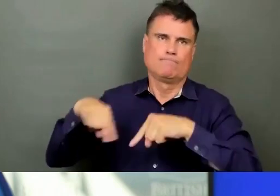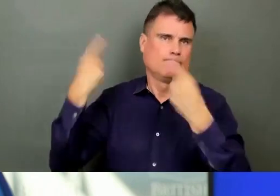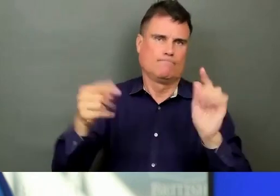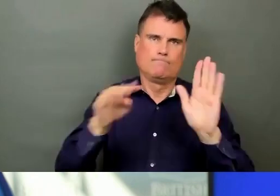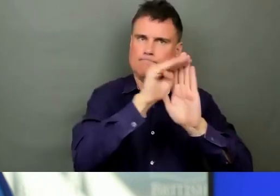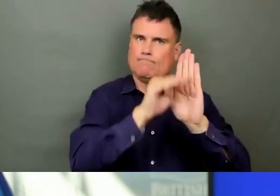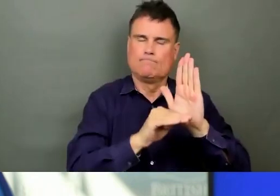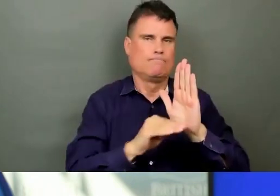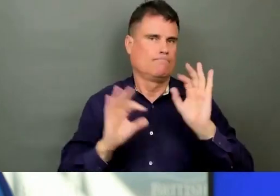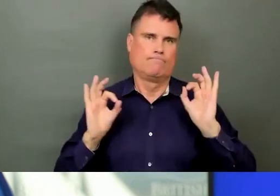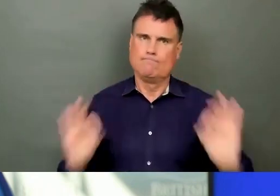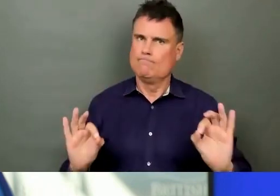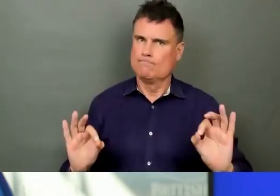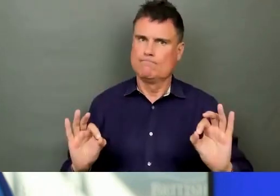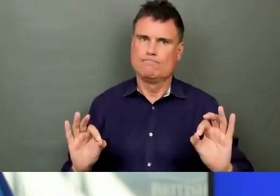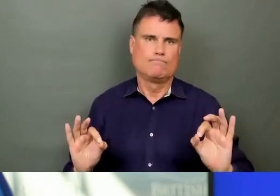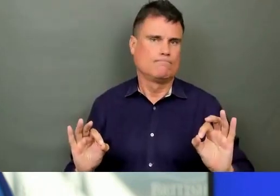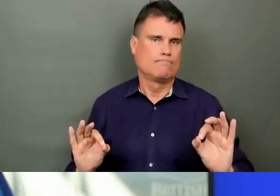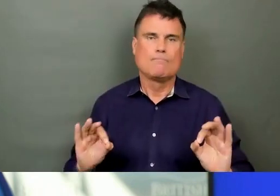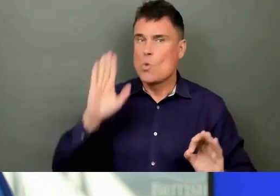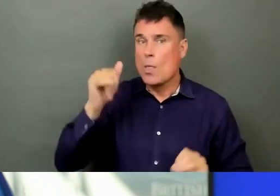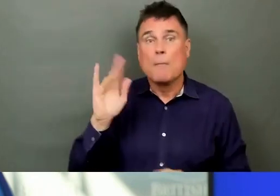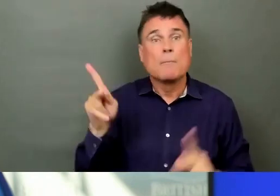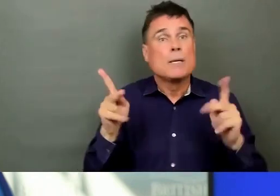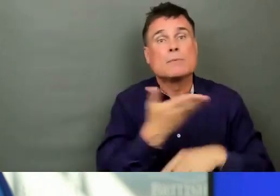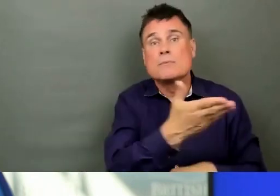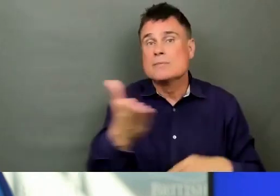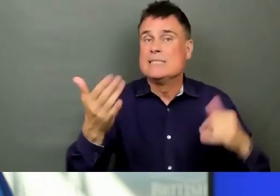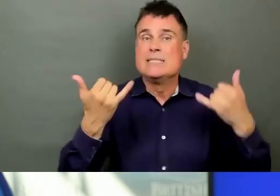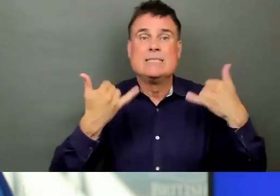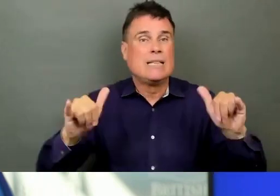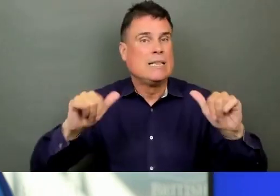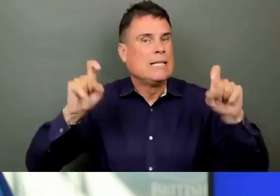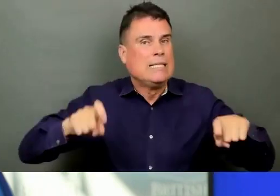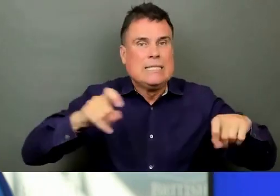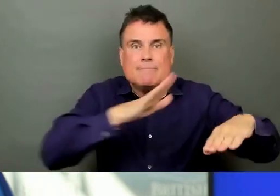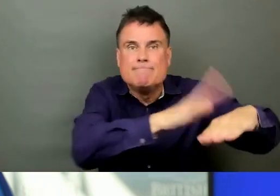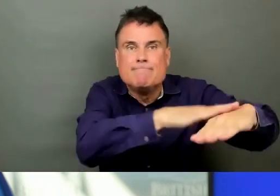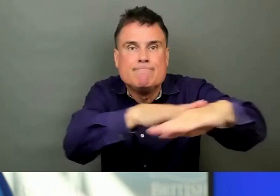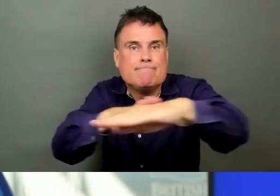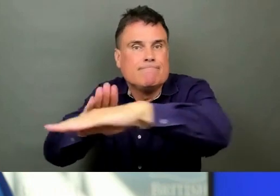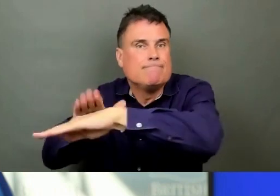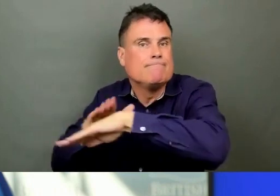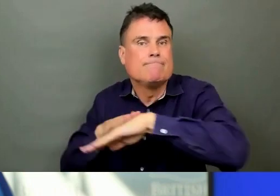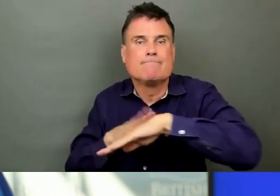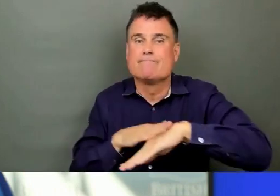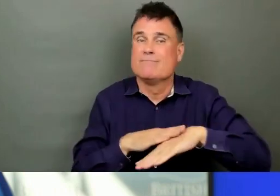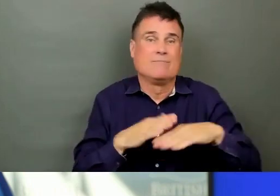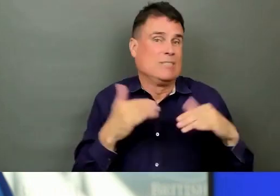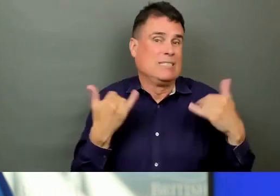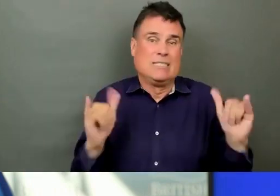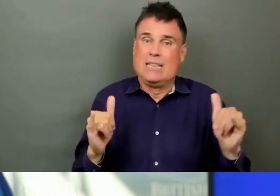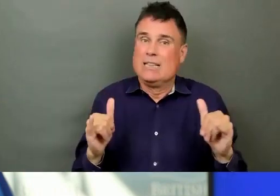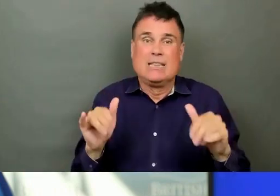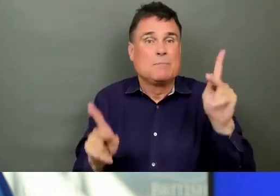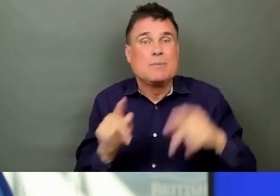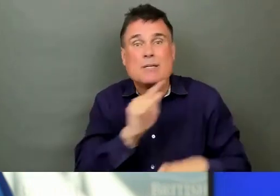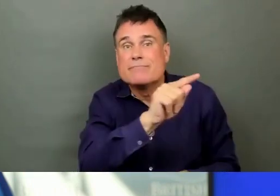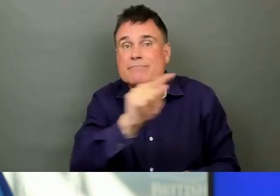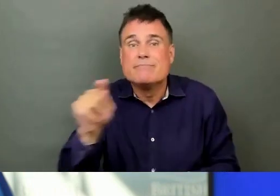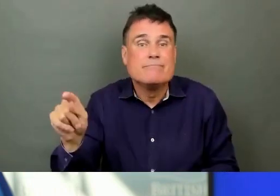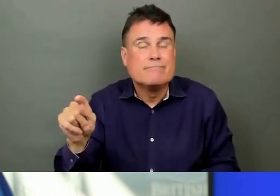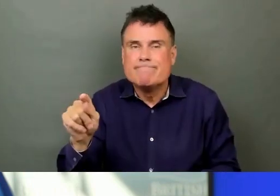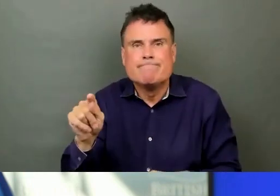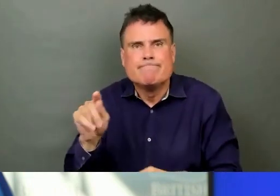obviously contract trace and work with the broader community of people around them and also help them during what can be a very stressful and of